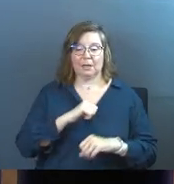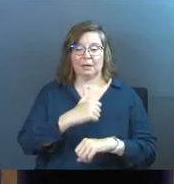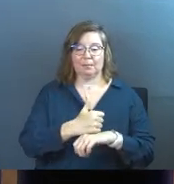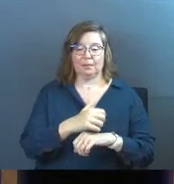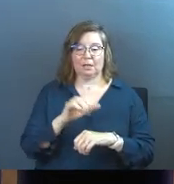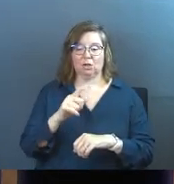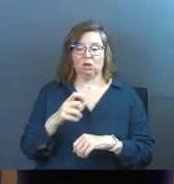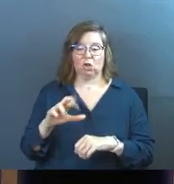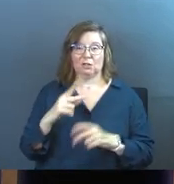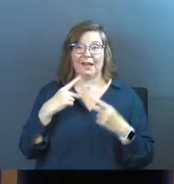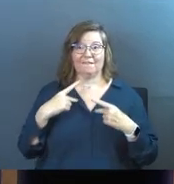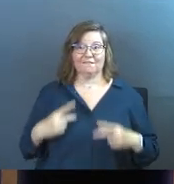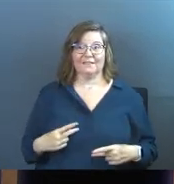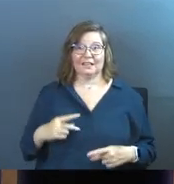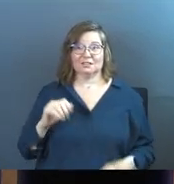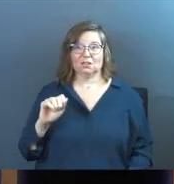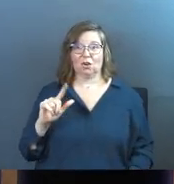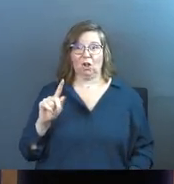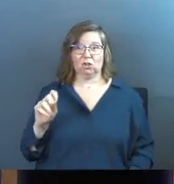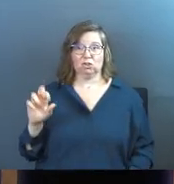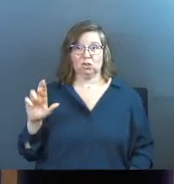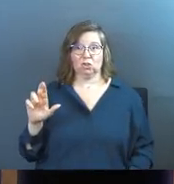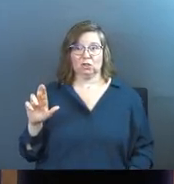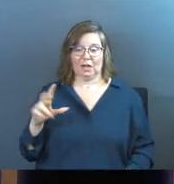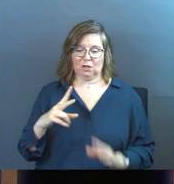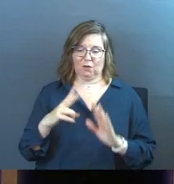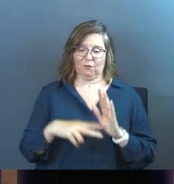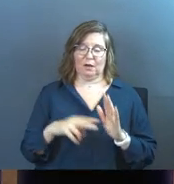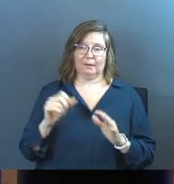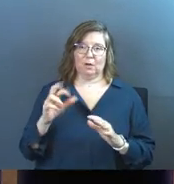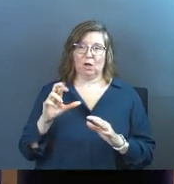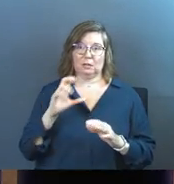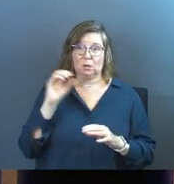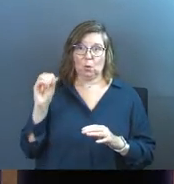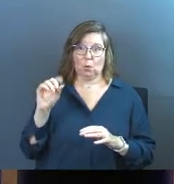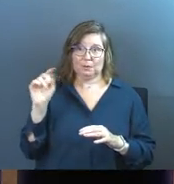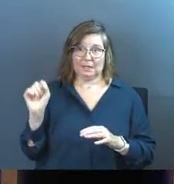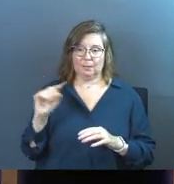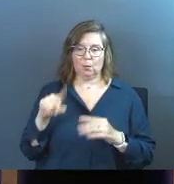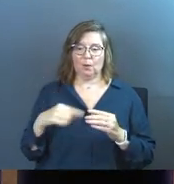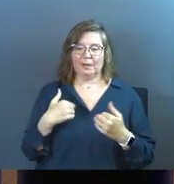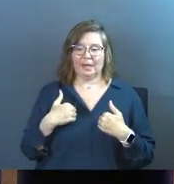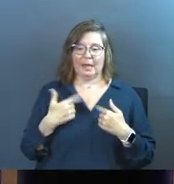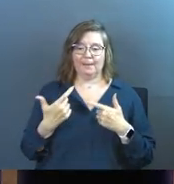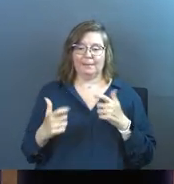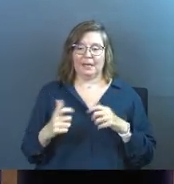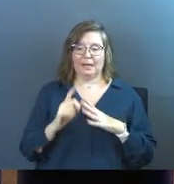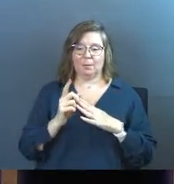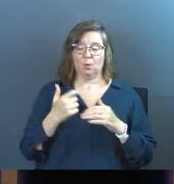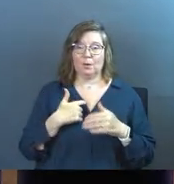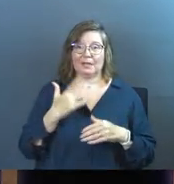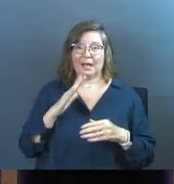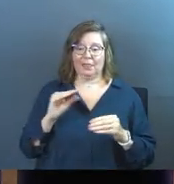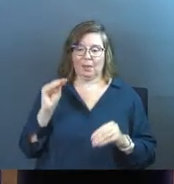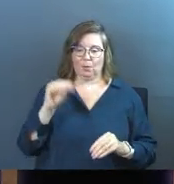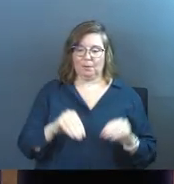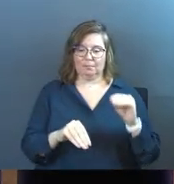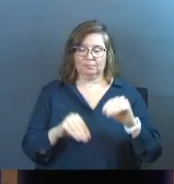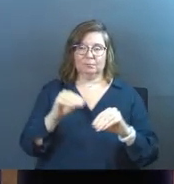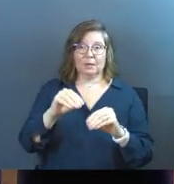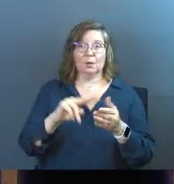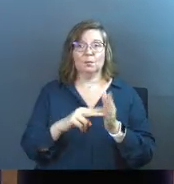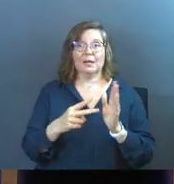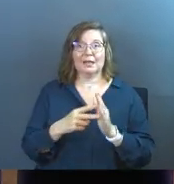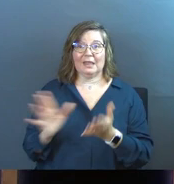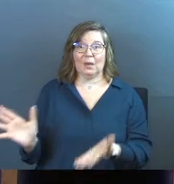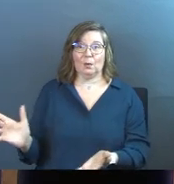build an altar, a physical altar. So some of you have read about altars in the old Testament. Whenever they had big moments with God, they would build an altar. And what